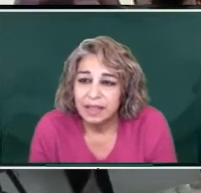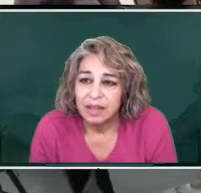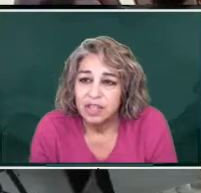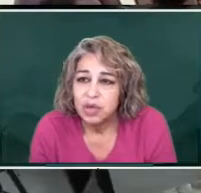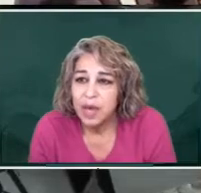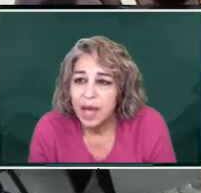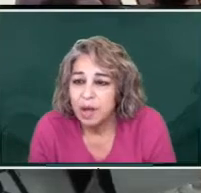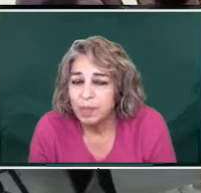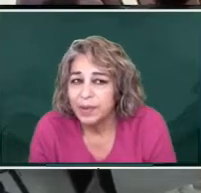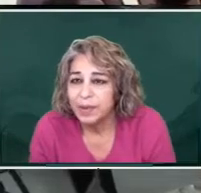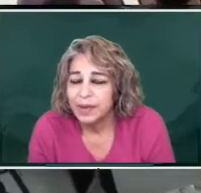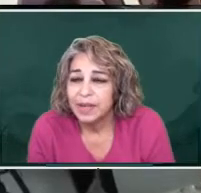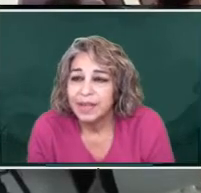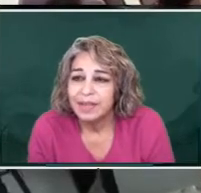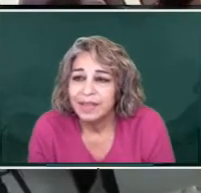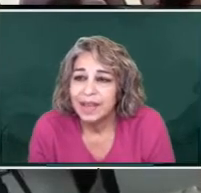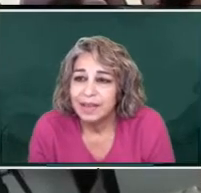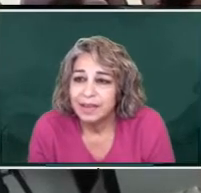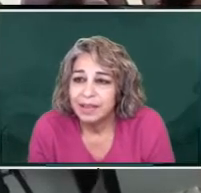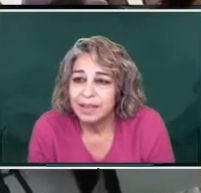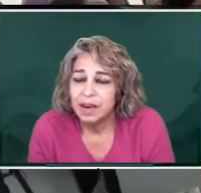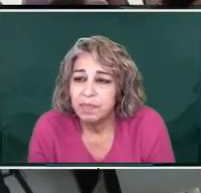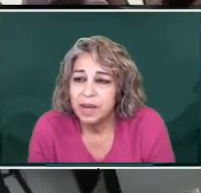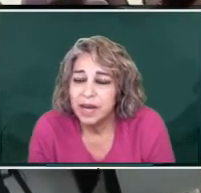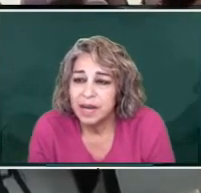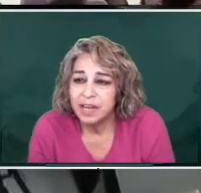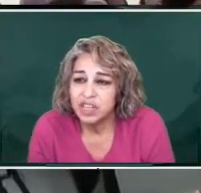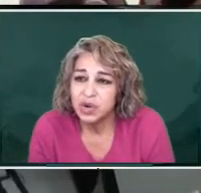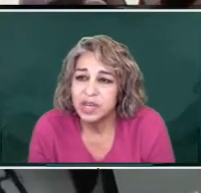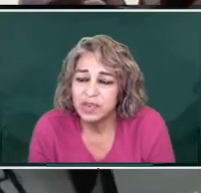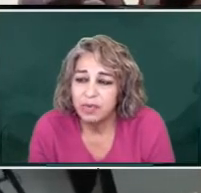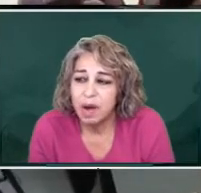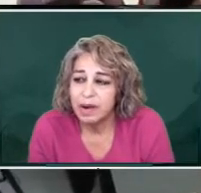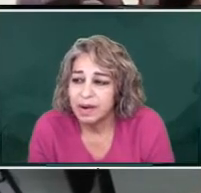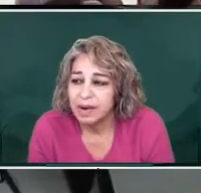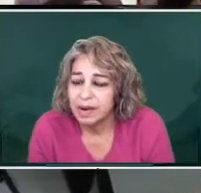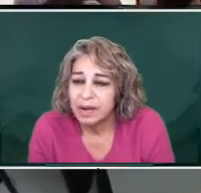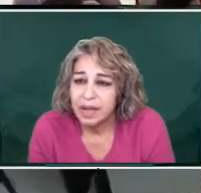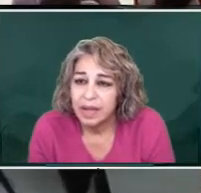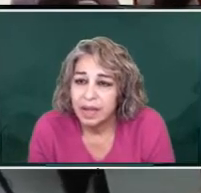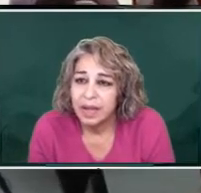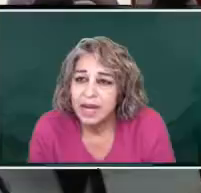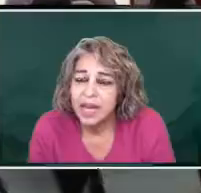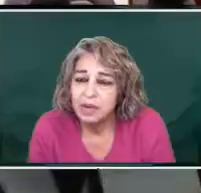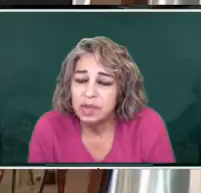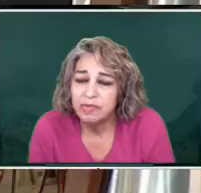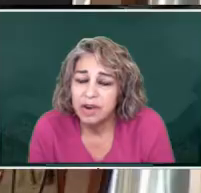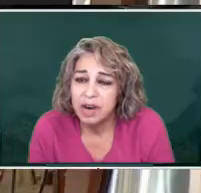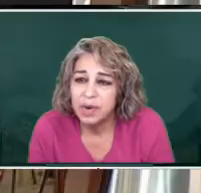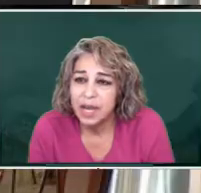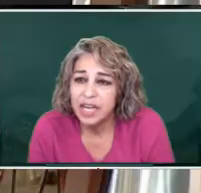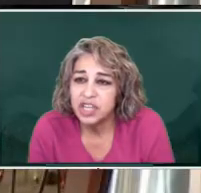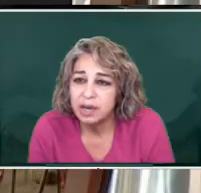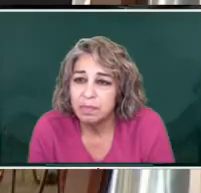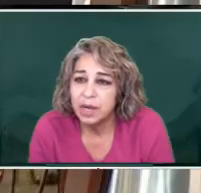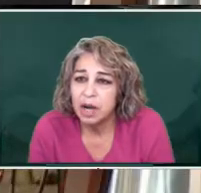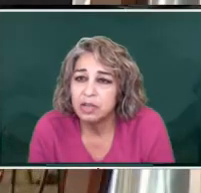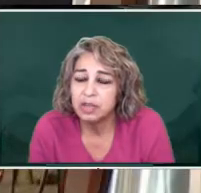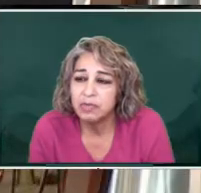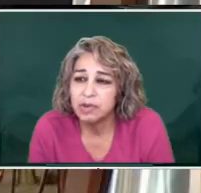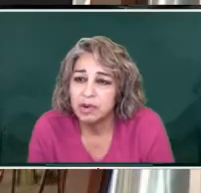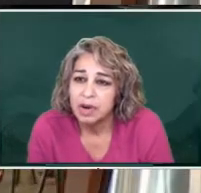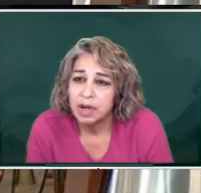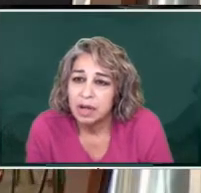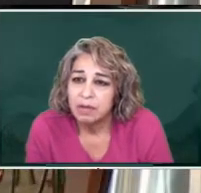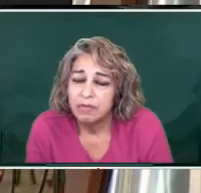to help that there be not a shortage of water. And not only for irrigation, but